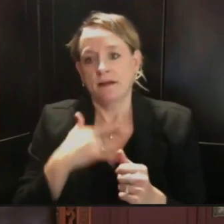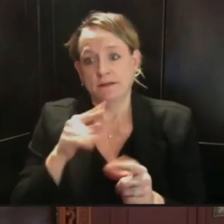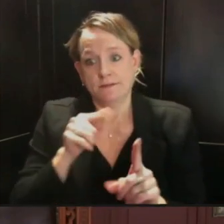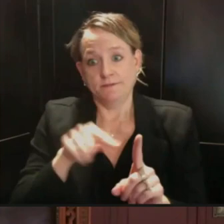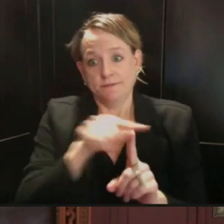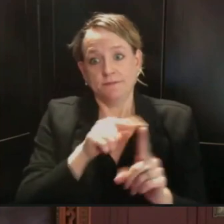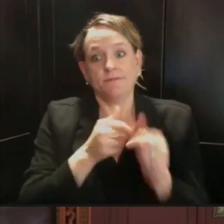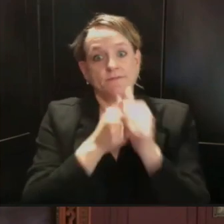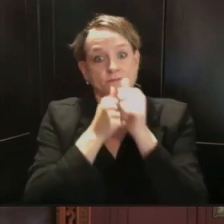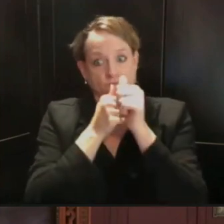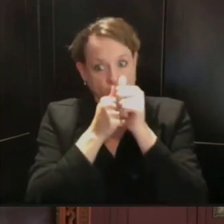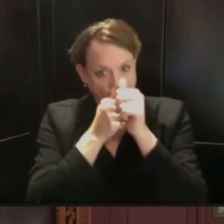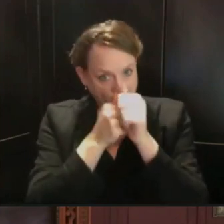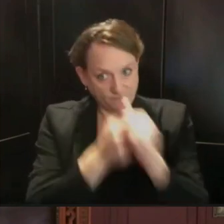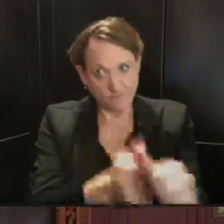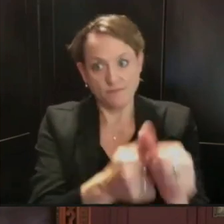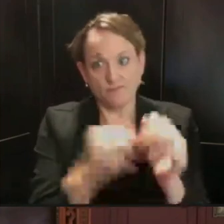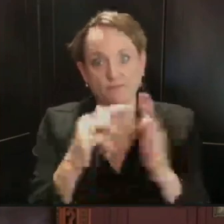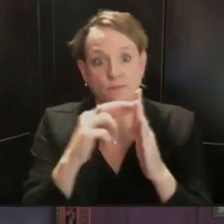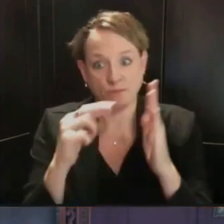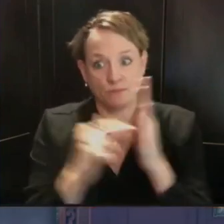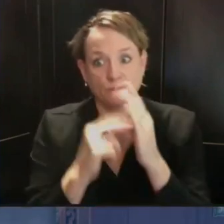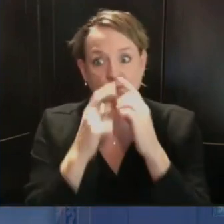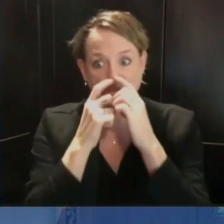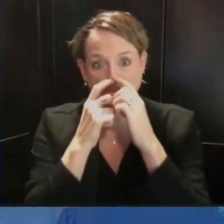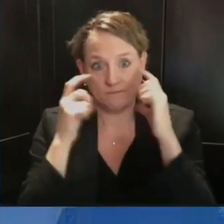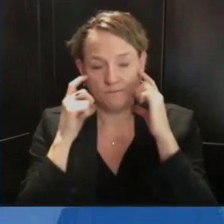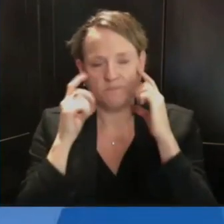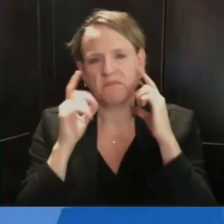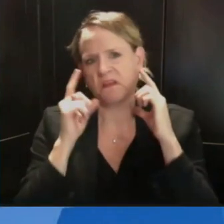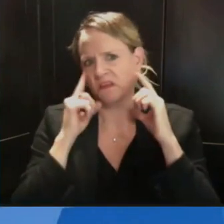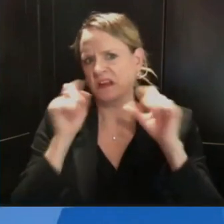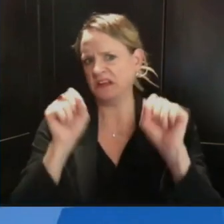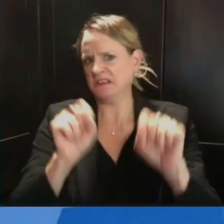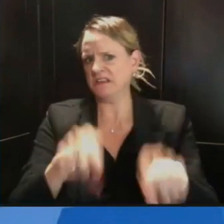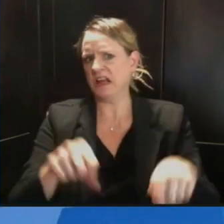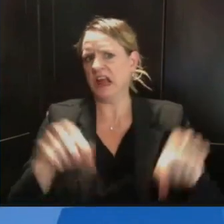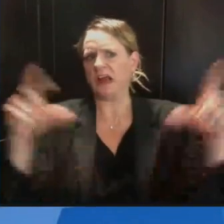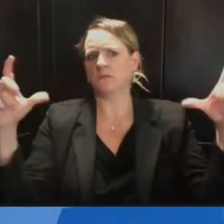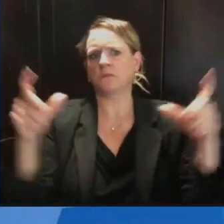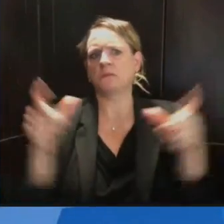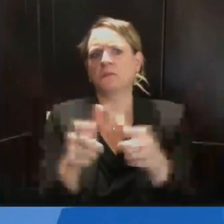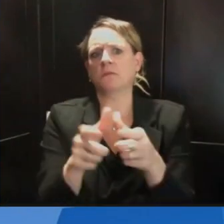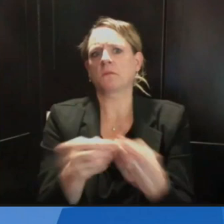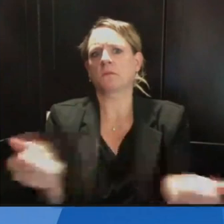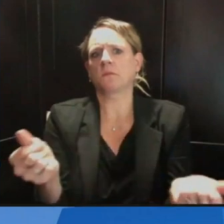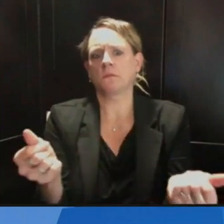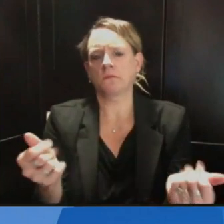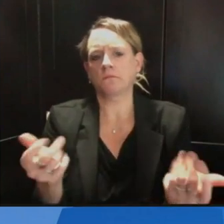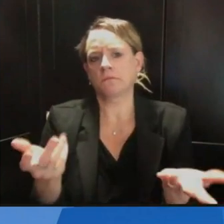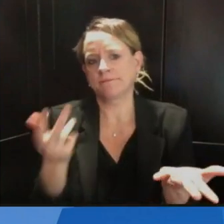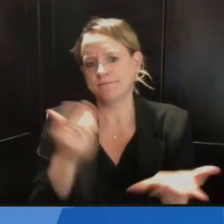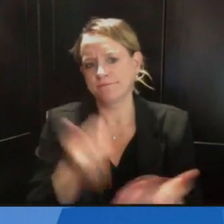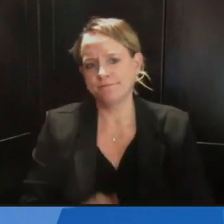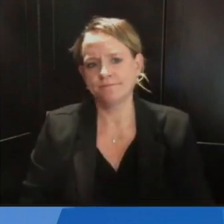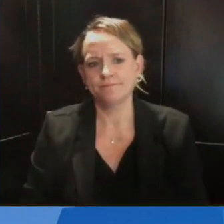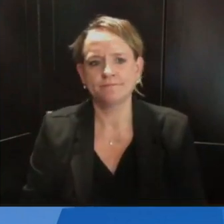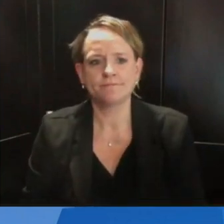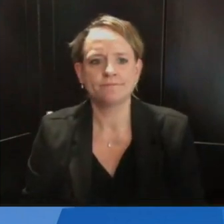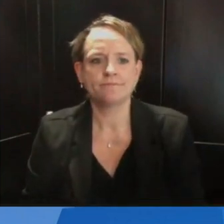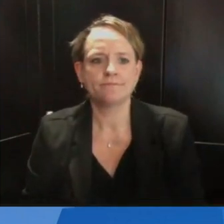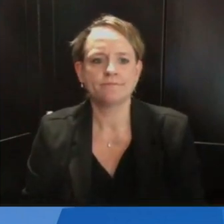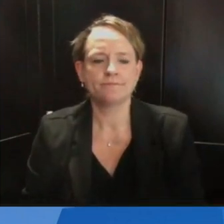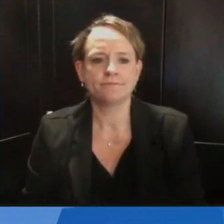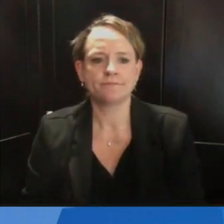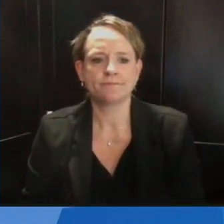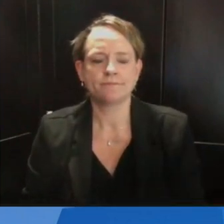solve this on the campuses. Thank you, Steve. And we have time for one more question today because of our hard out. And